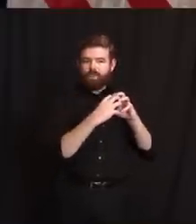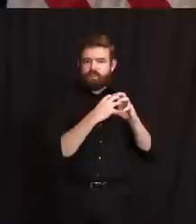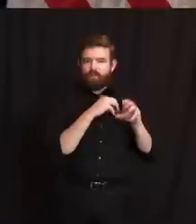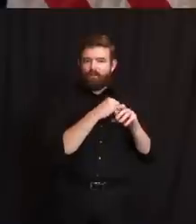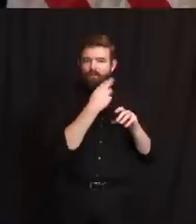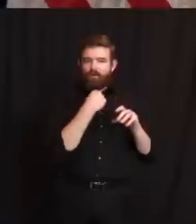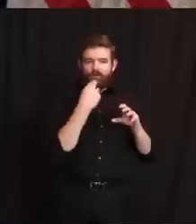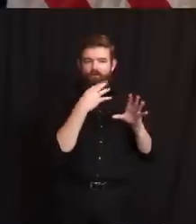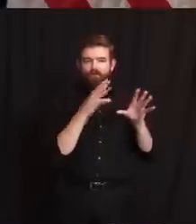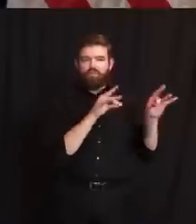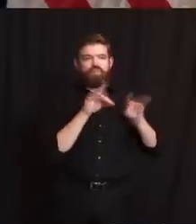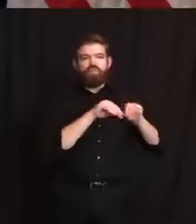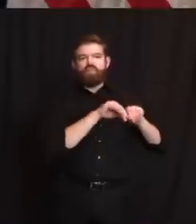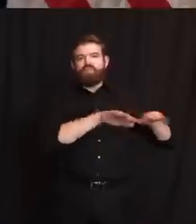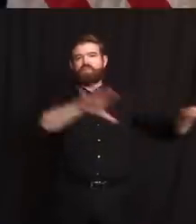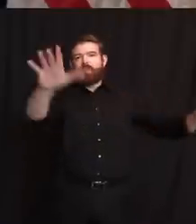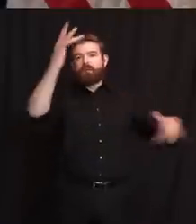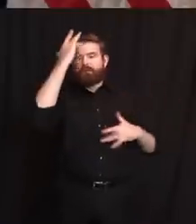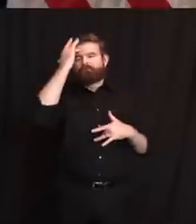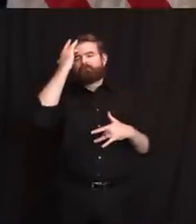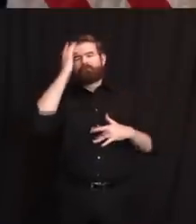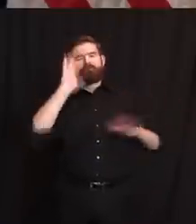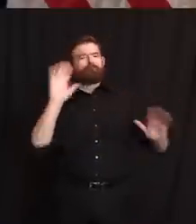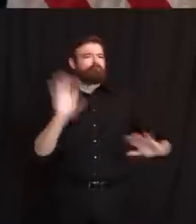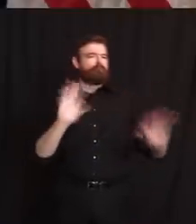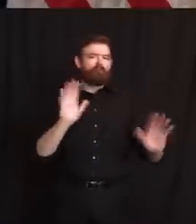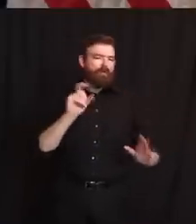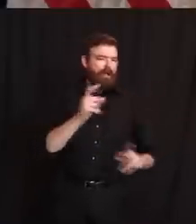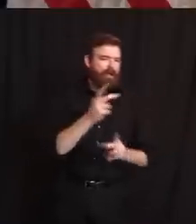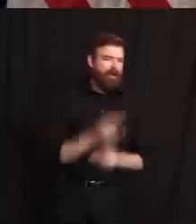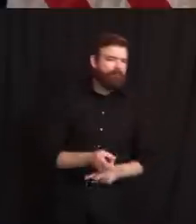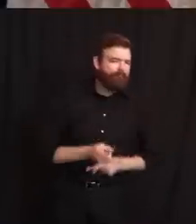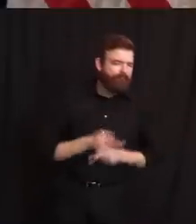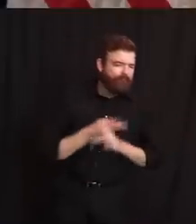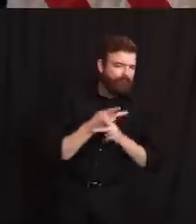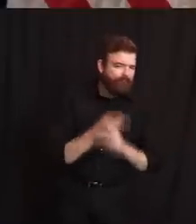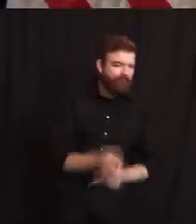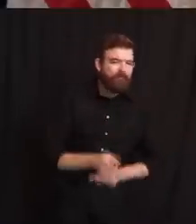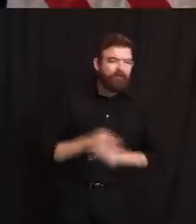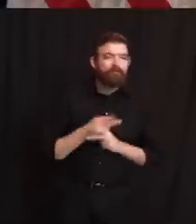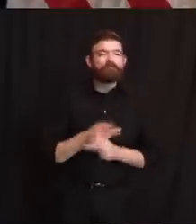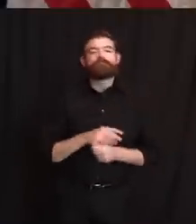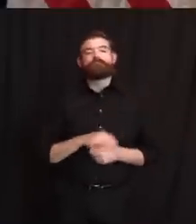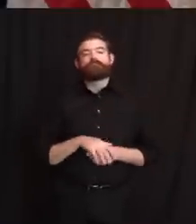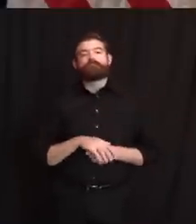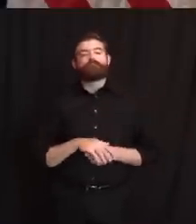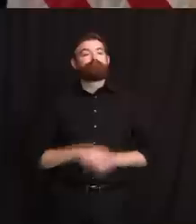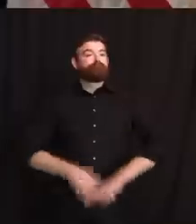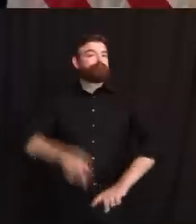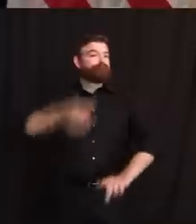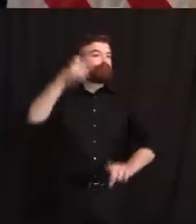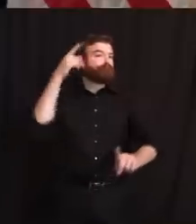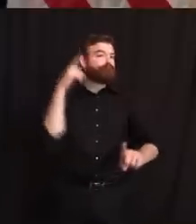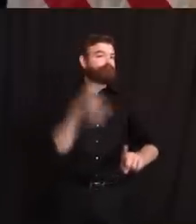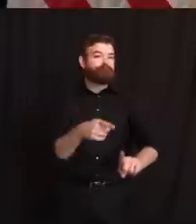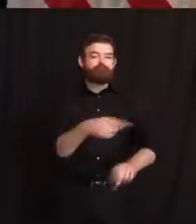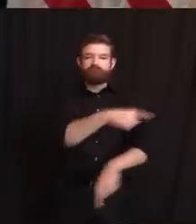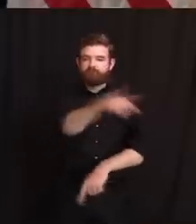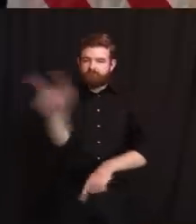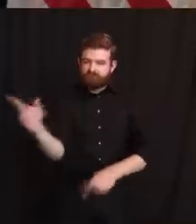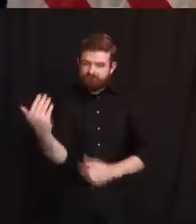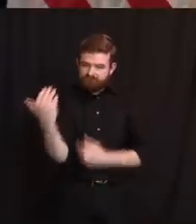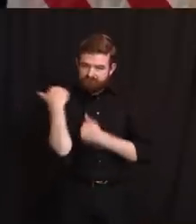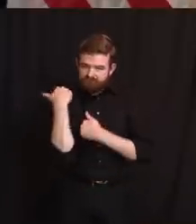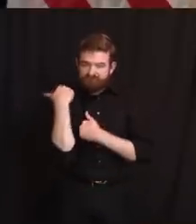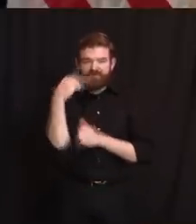be done responsibly. don't think there's any real guidance we can give you on that other than the basic stuff of be responsible, know, common sense for the